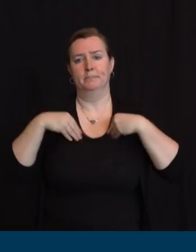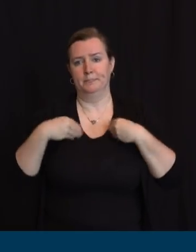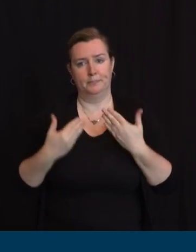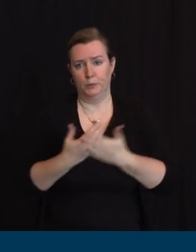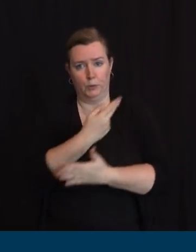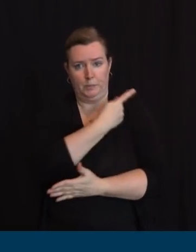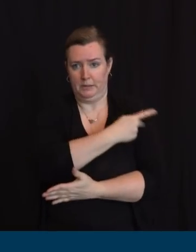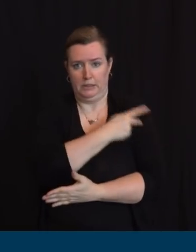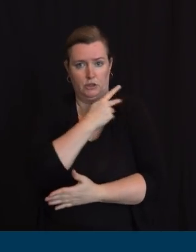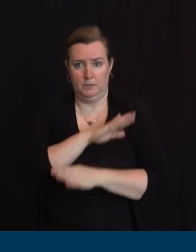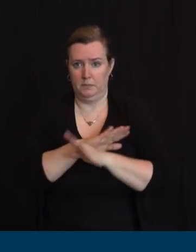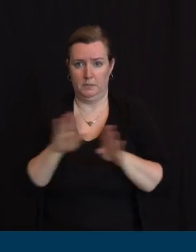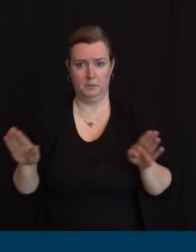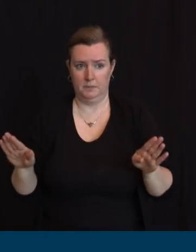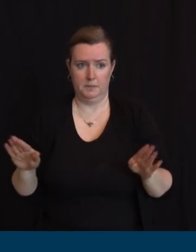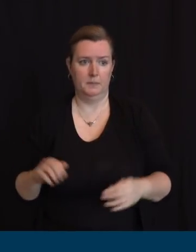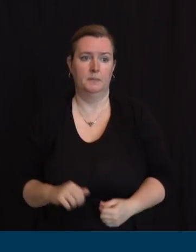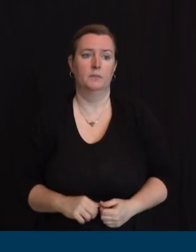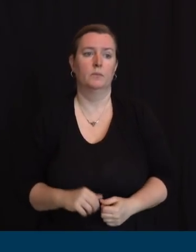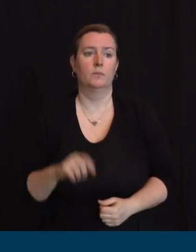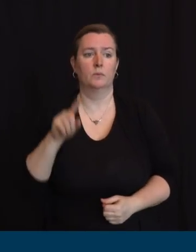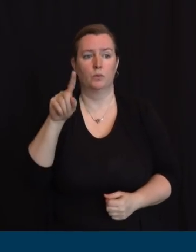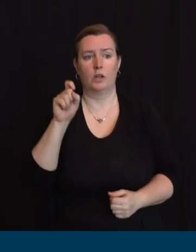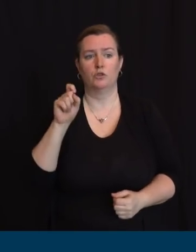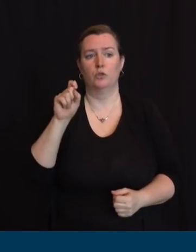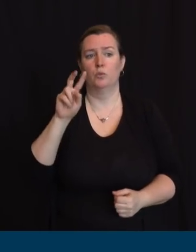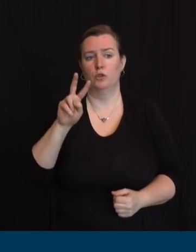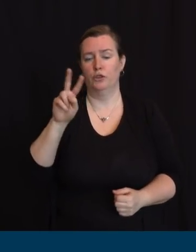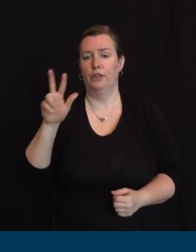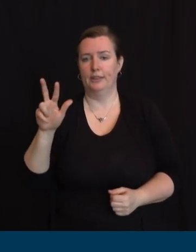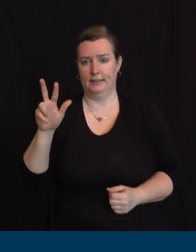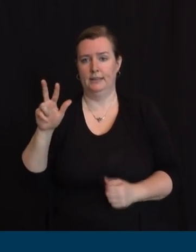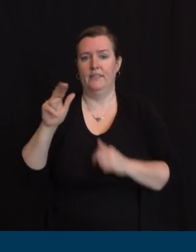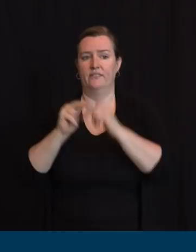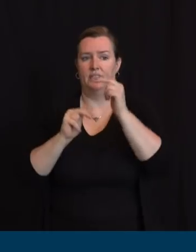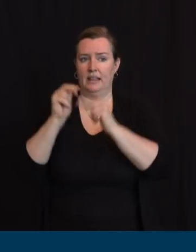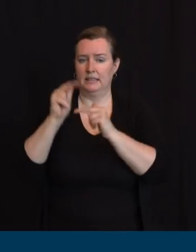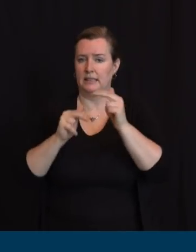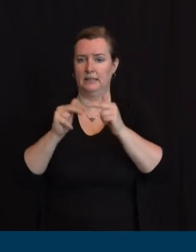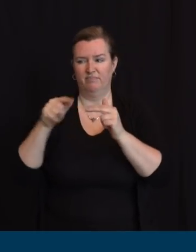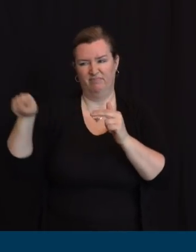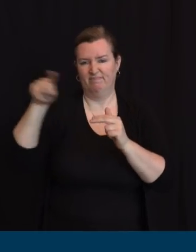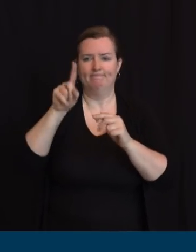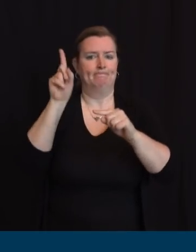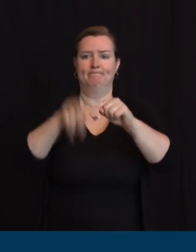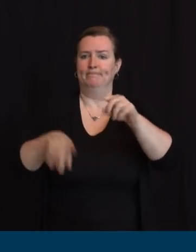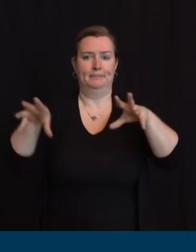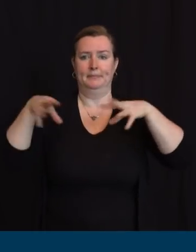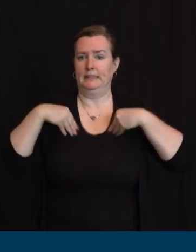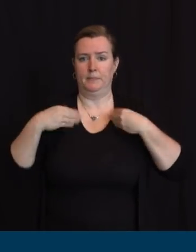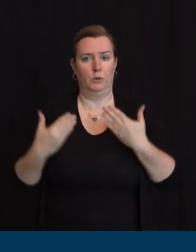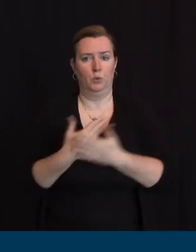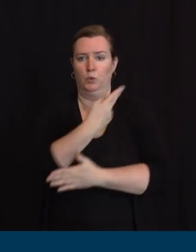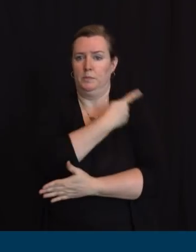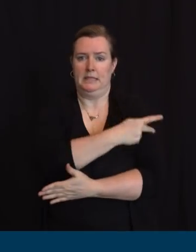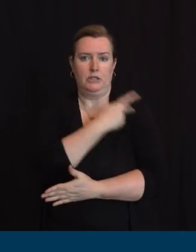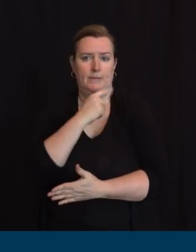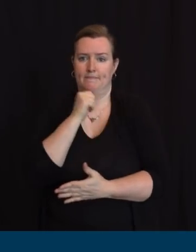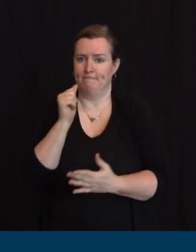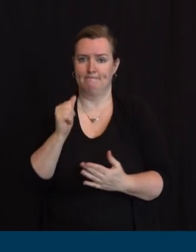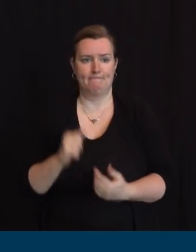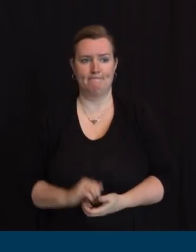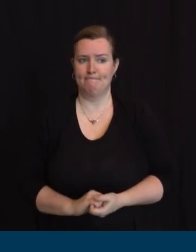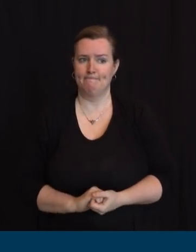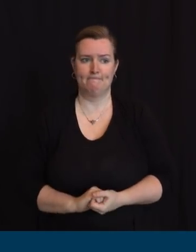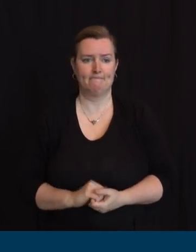patients. We took an inventory of their PPE and over the past week, we have distributed